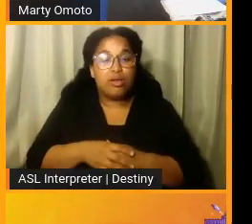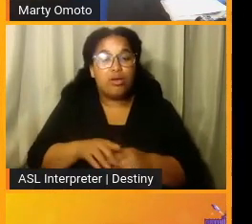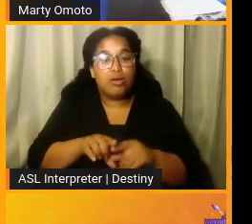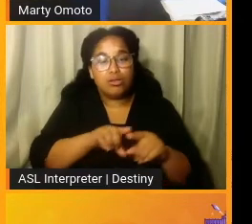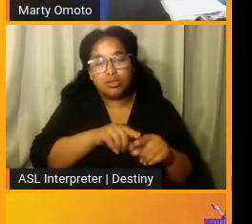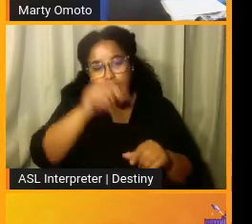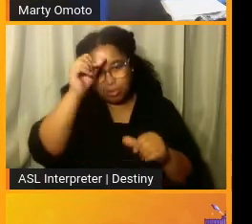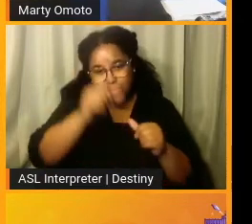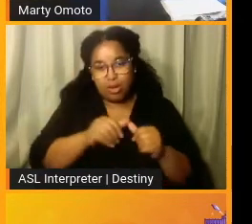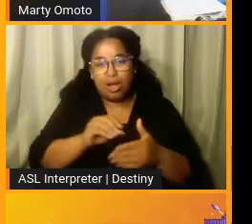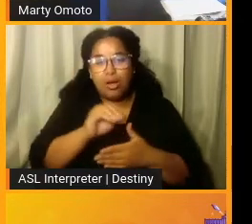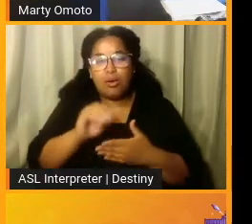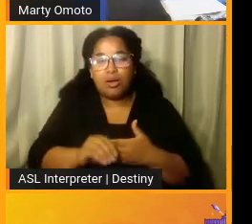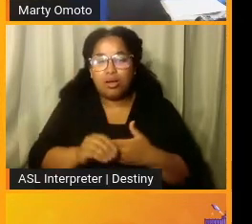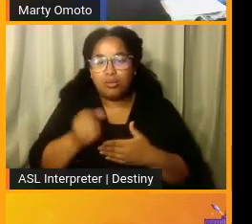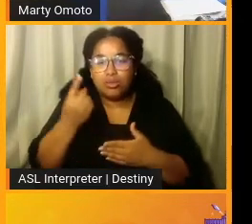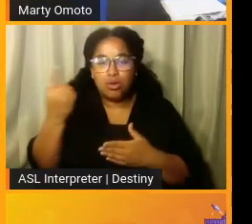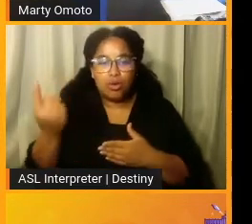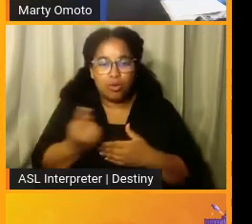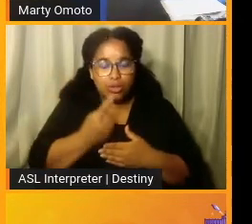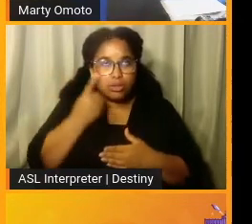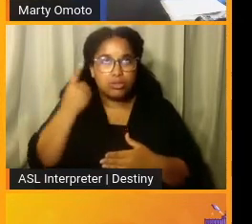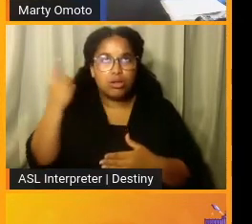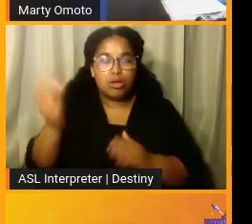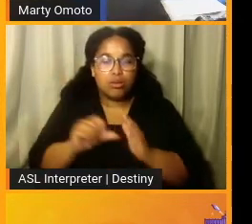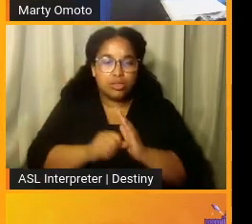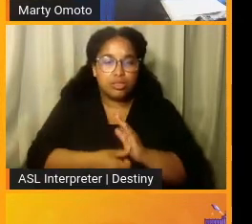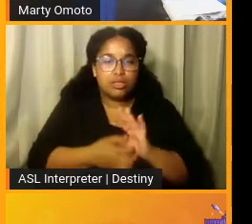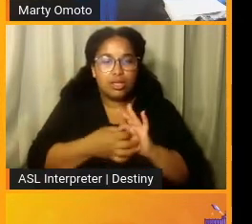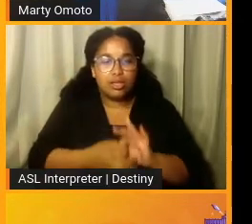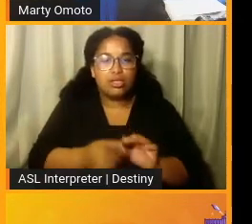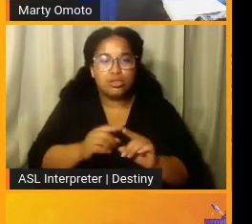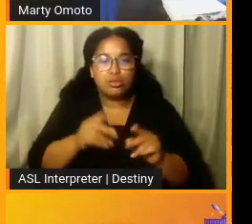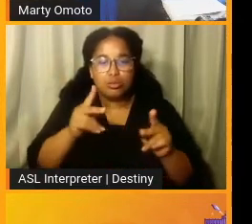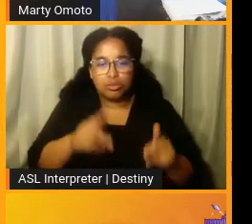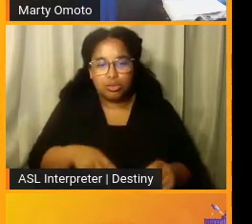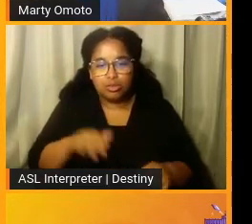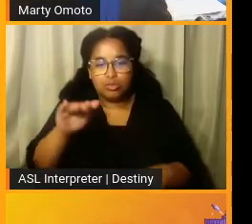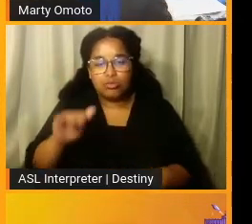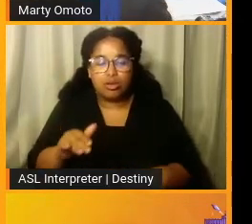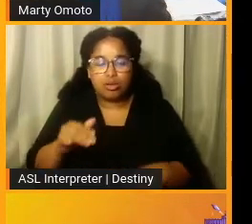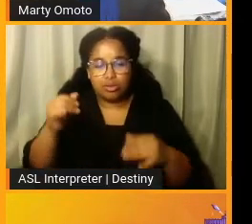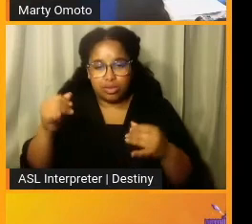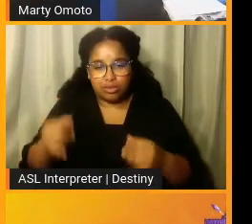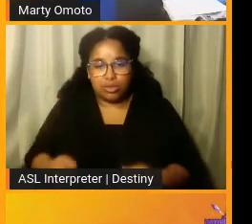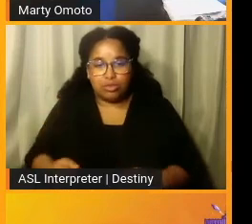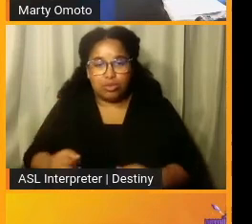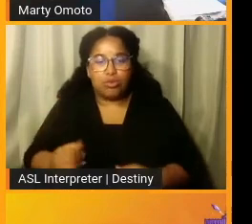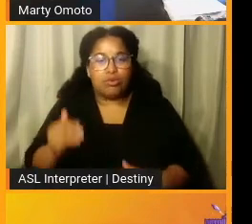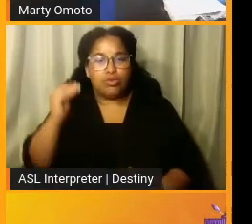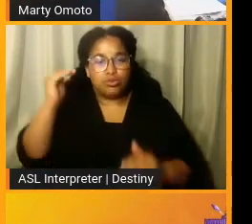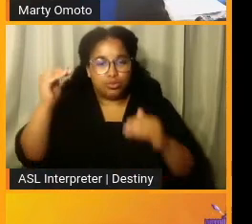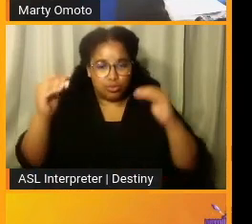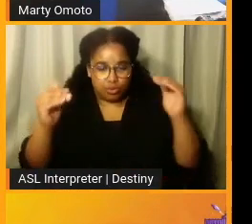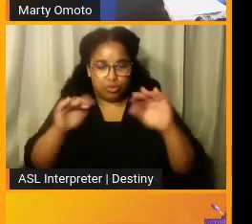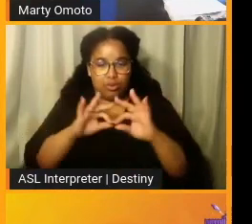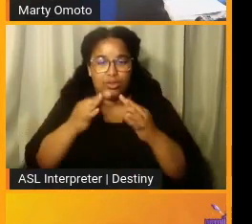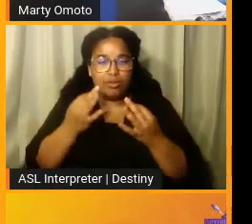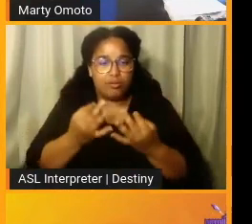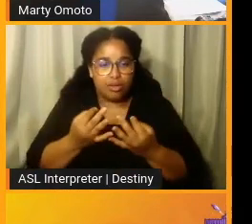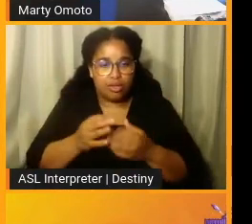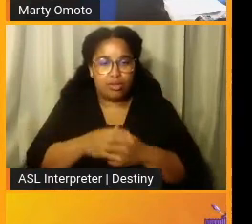outcomes must always, always, always be linked to the person, to the child, the individual, the adult,